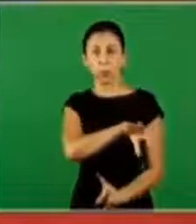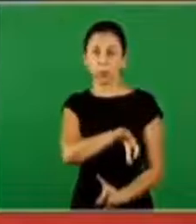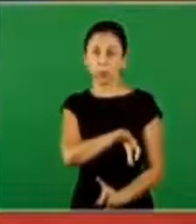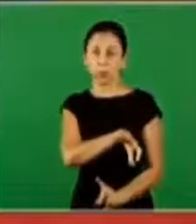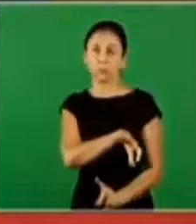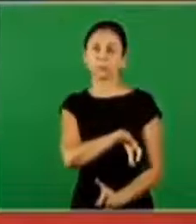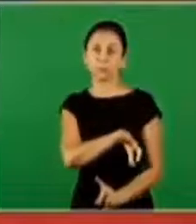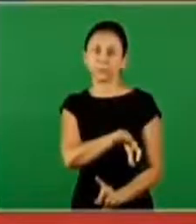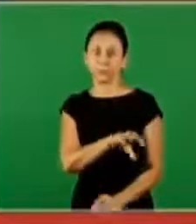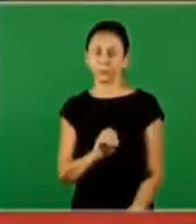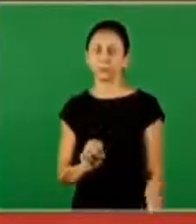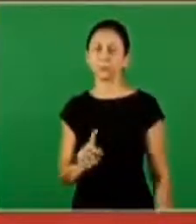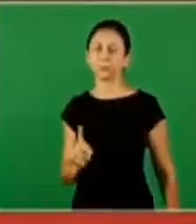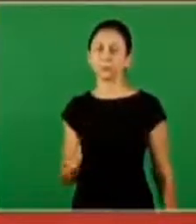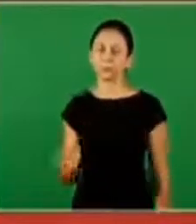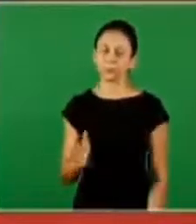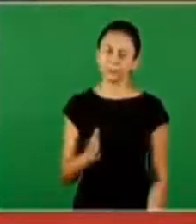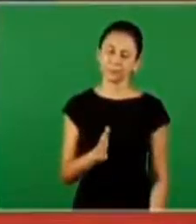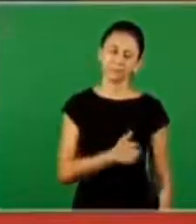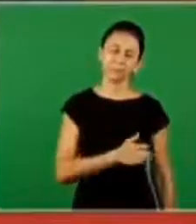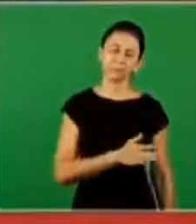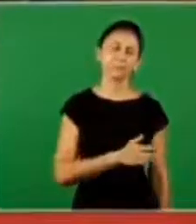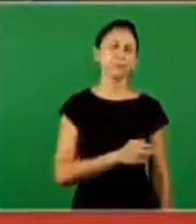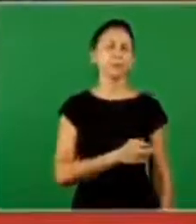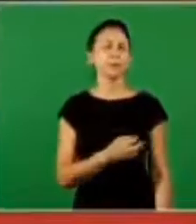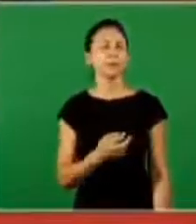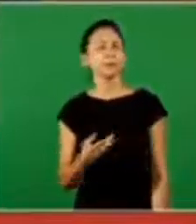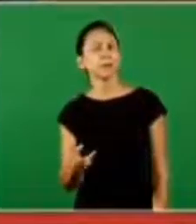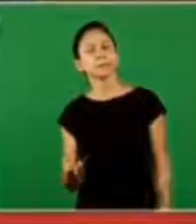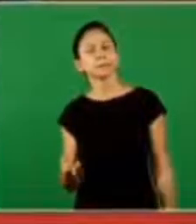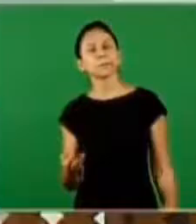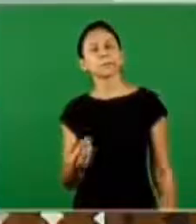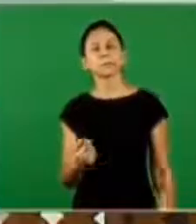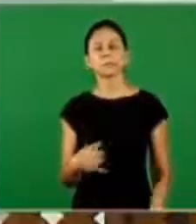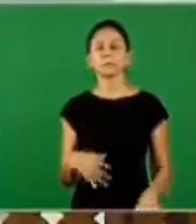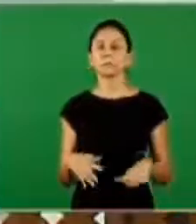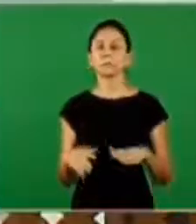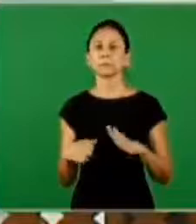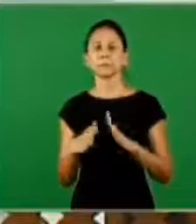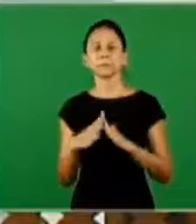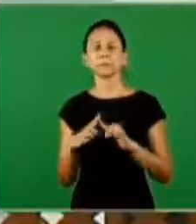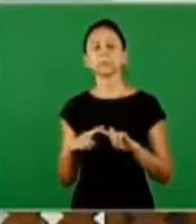So, that's the origin of the doctrine. Very well. So, what church?